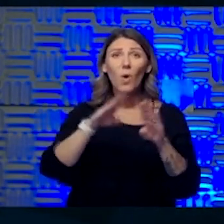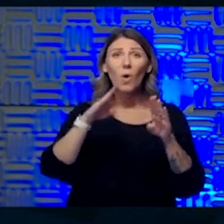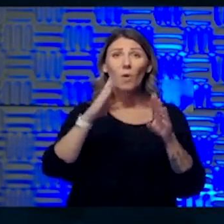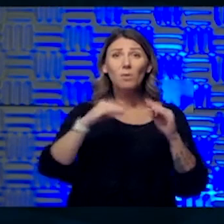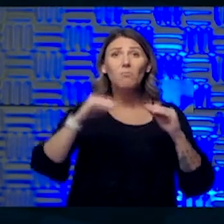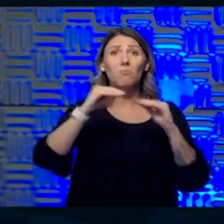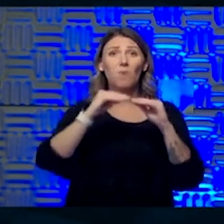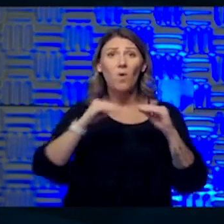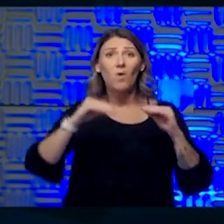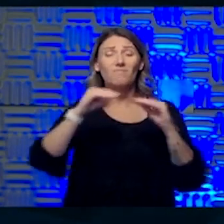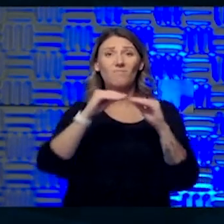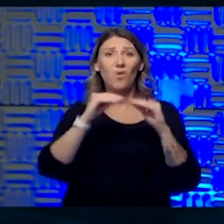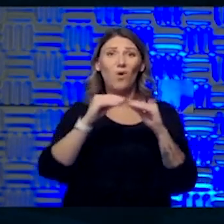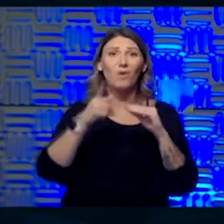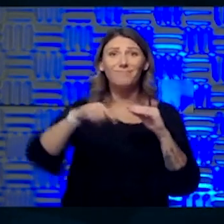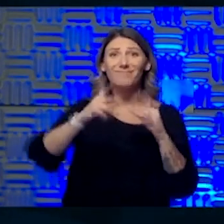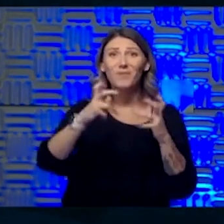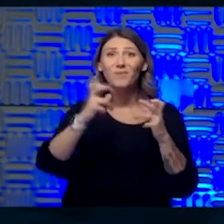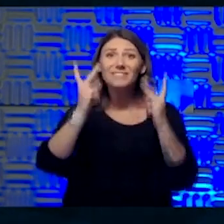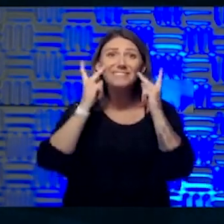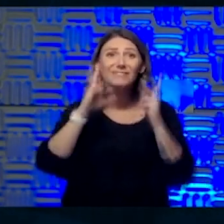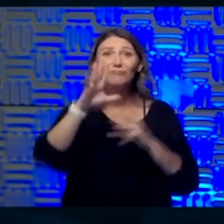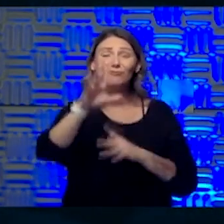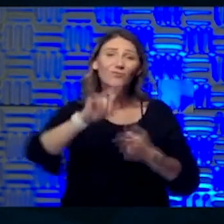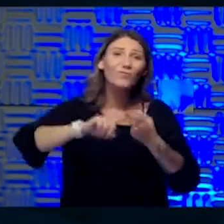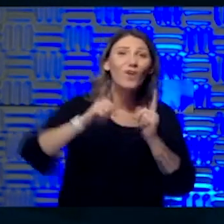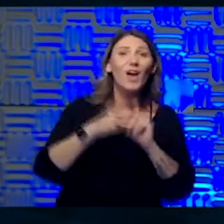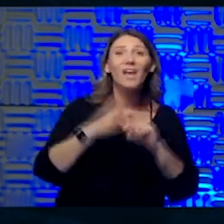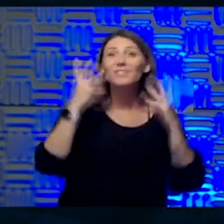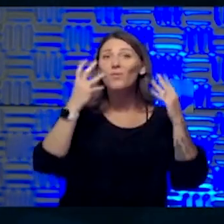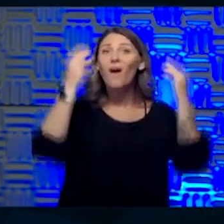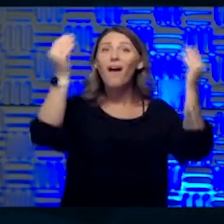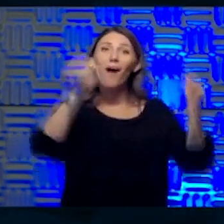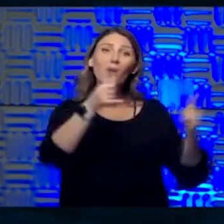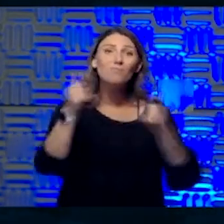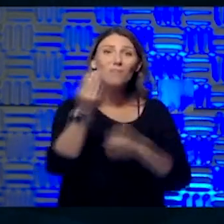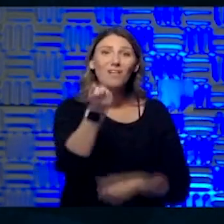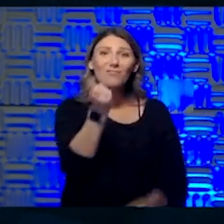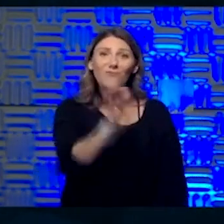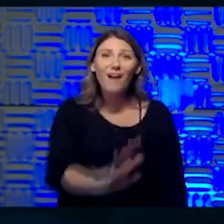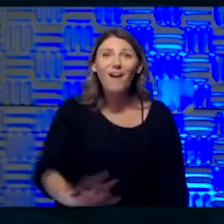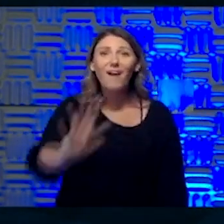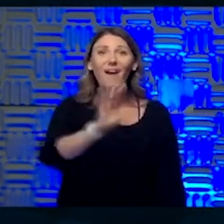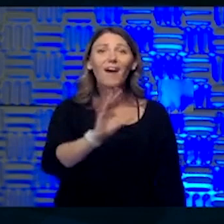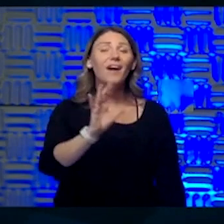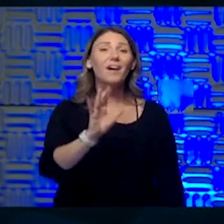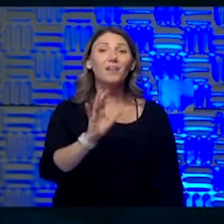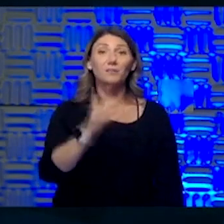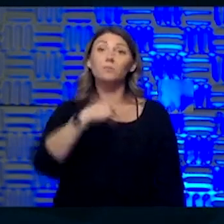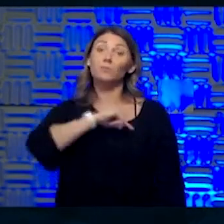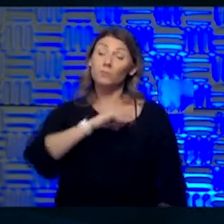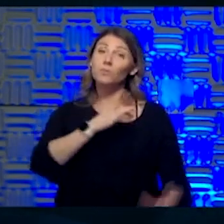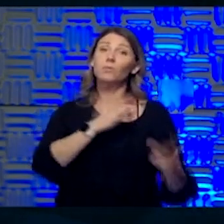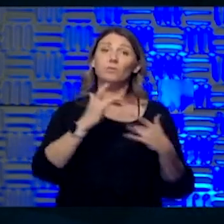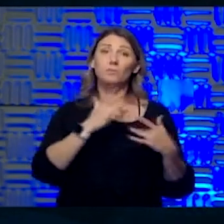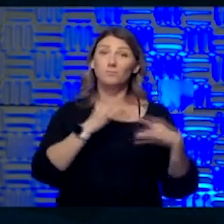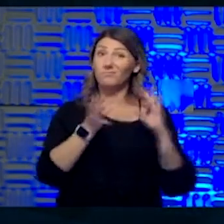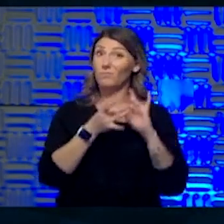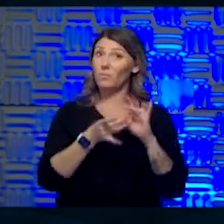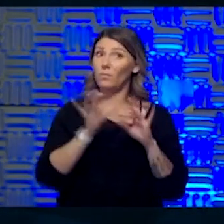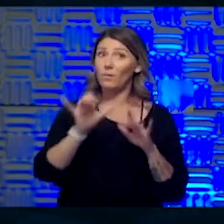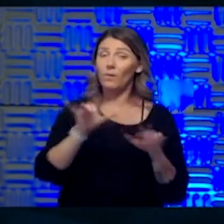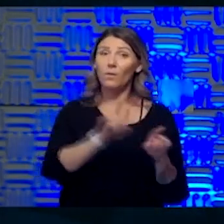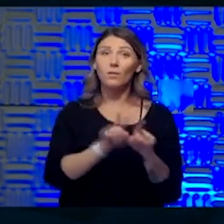I know they want to see their friends and they want to go to the playground and, um, you know, we, we have concerns about that. We also